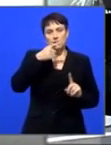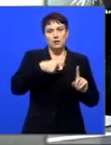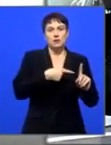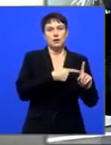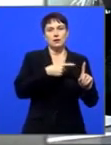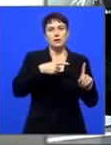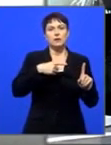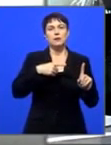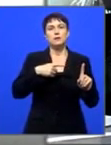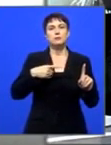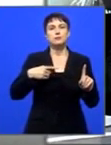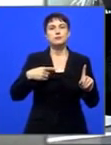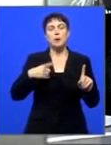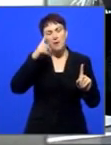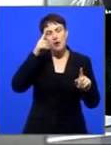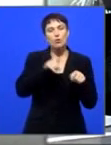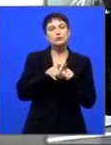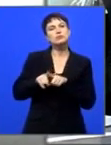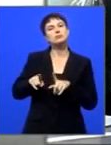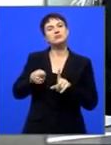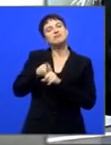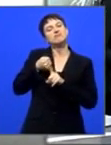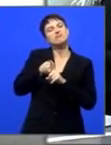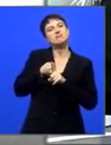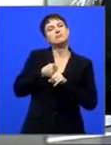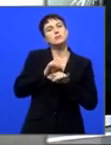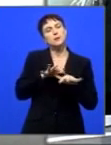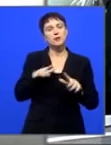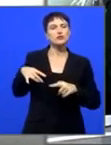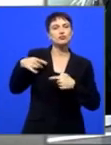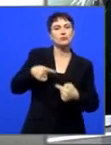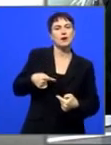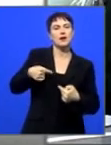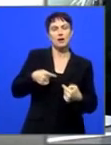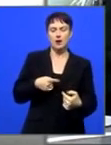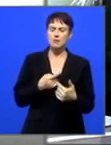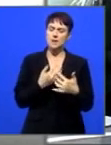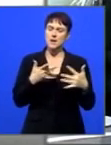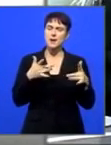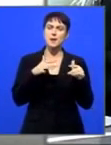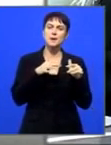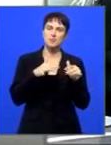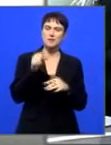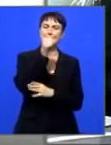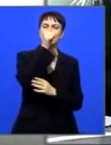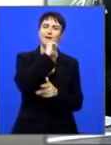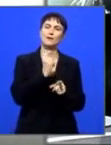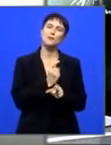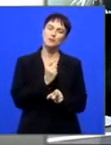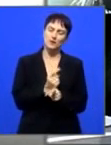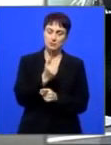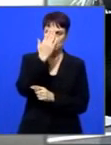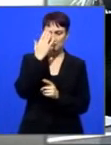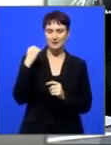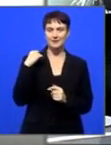of the struggle. You saw even at the stadium yesterday, people were singing. And I